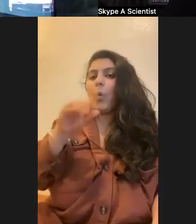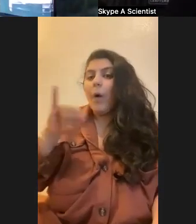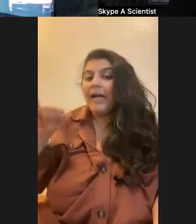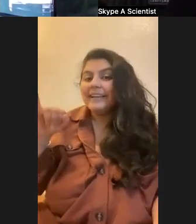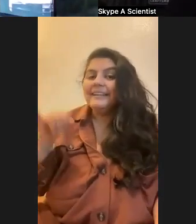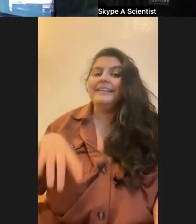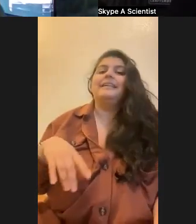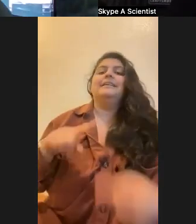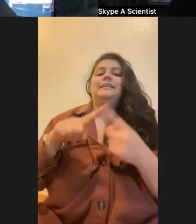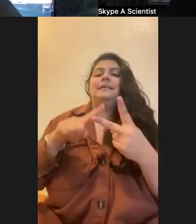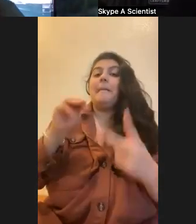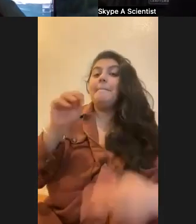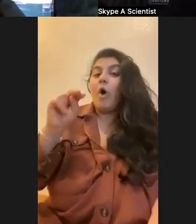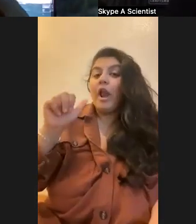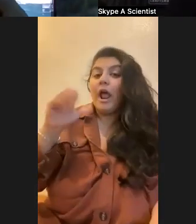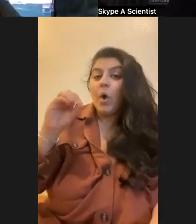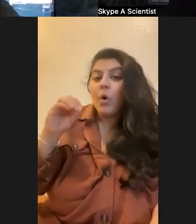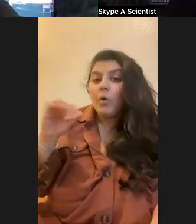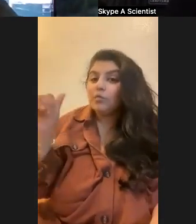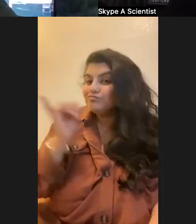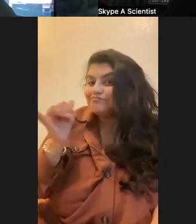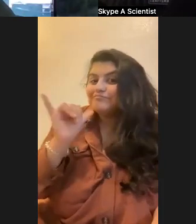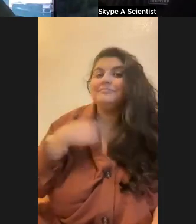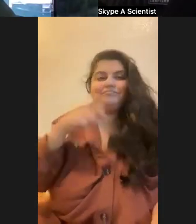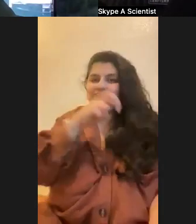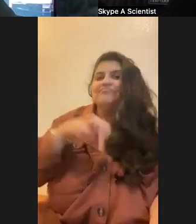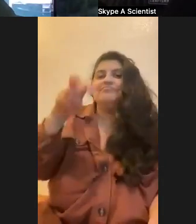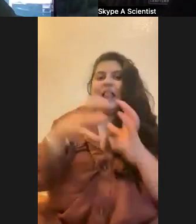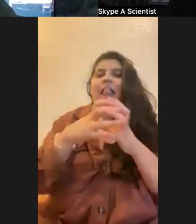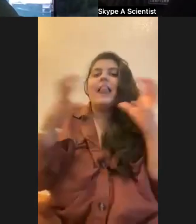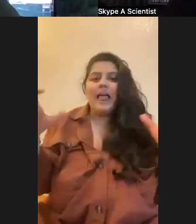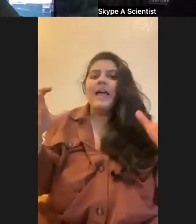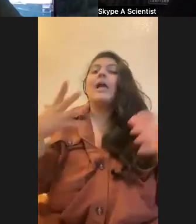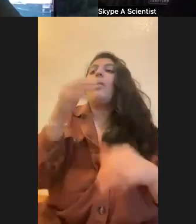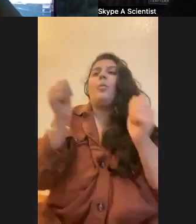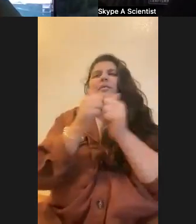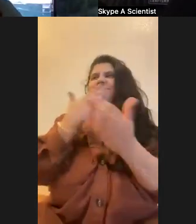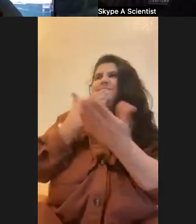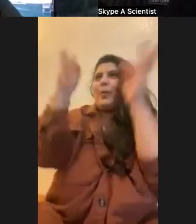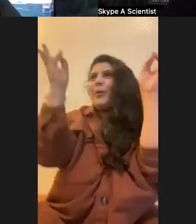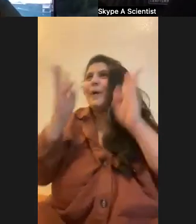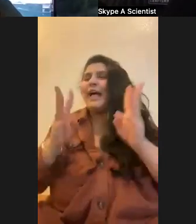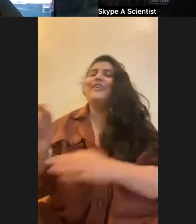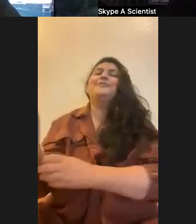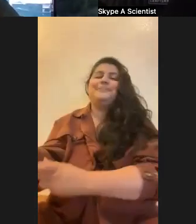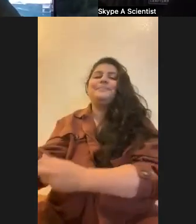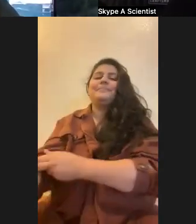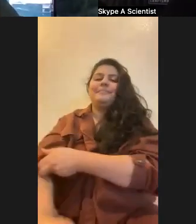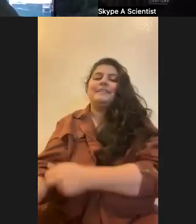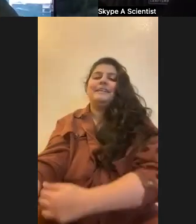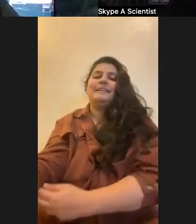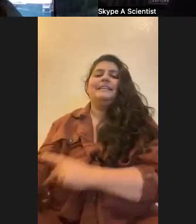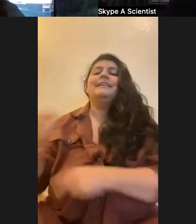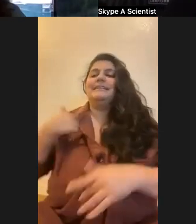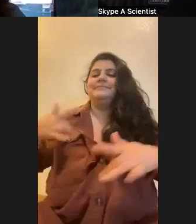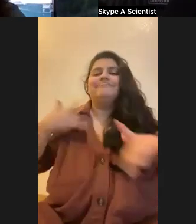to go to Monaco soon. So there's a lot of traveling and a lot of nice weather. And it's nice getting to work on something that I care about a